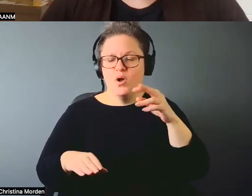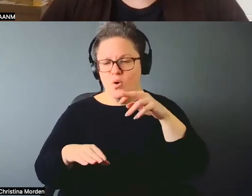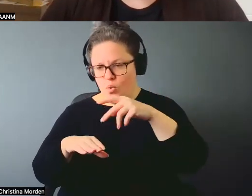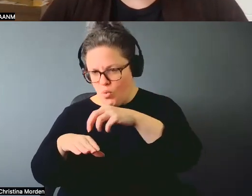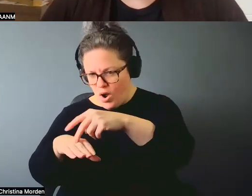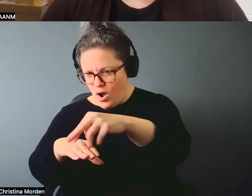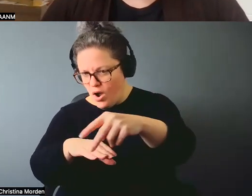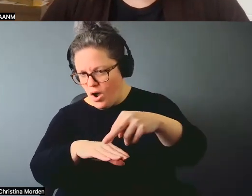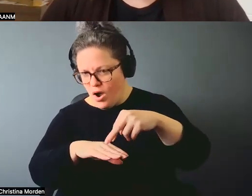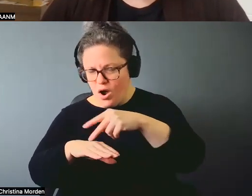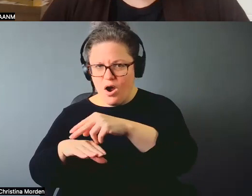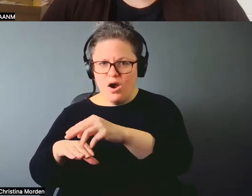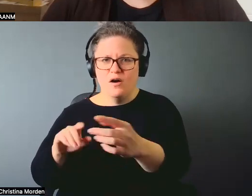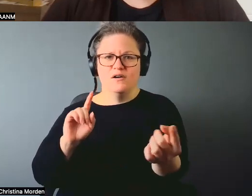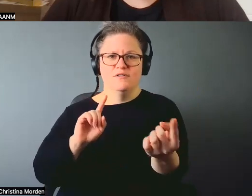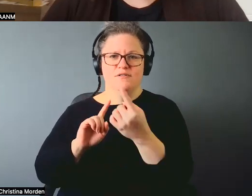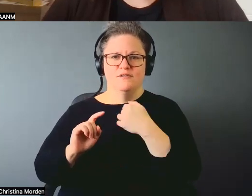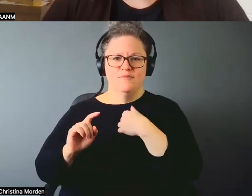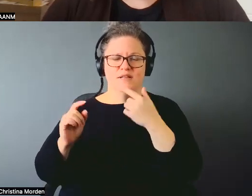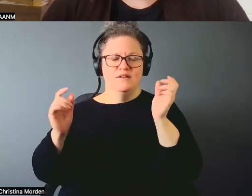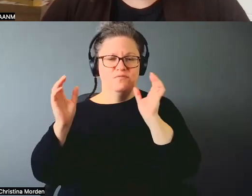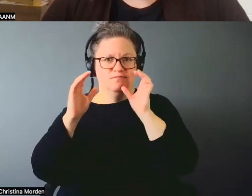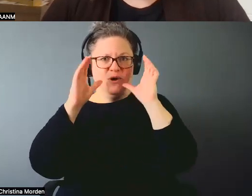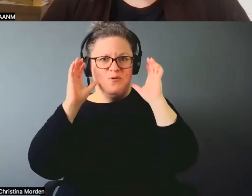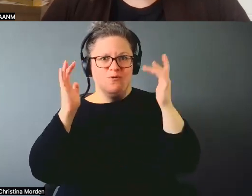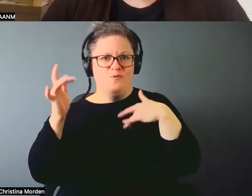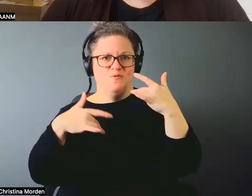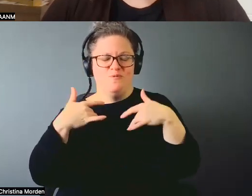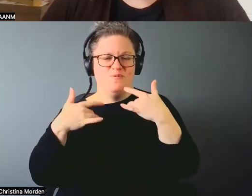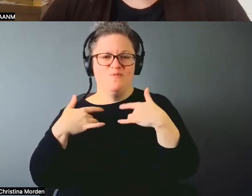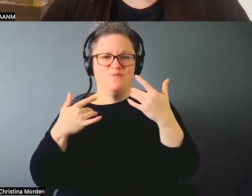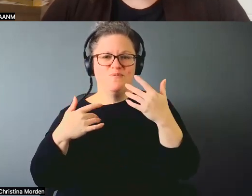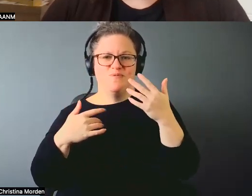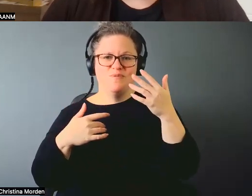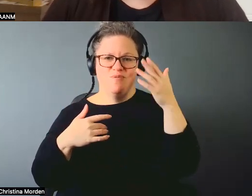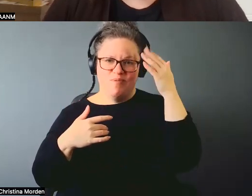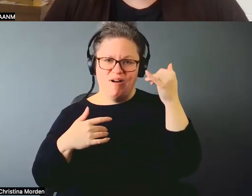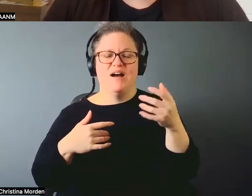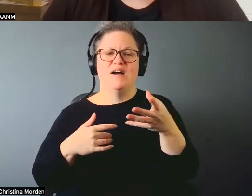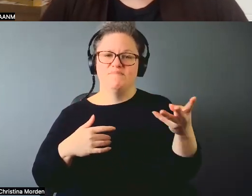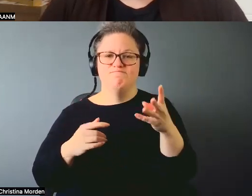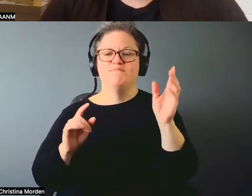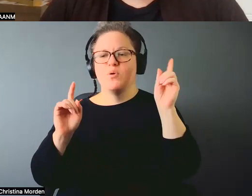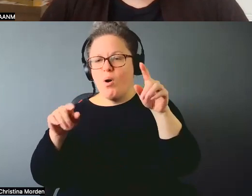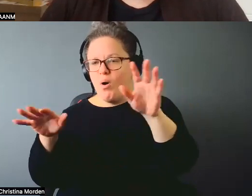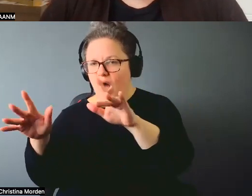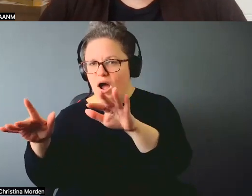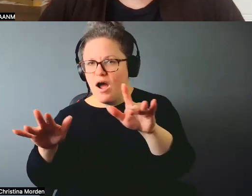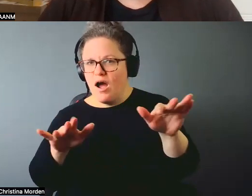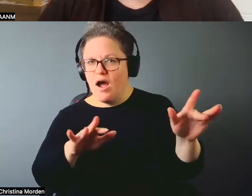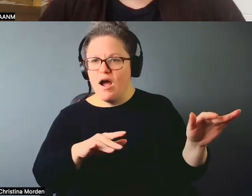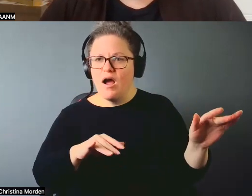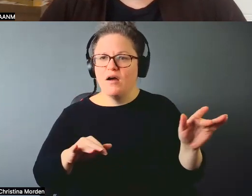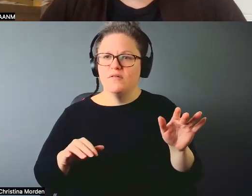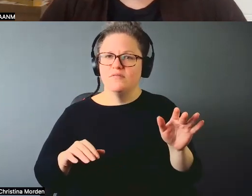their their eyes would be this big. They'd be like, oh, you know, because they were going to find the places to look at the places